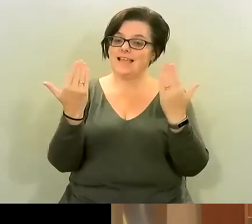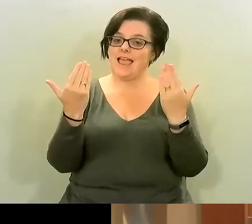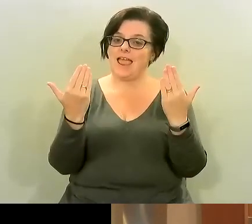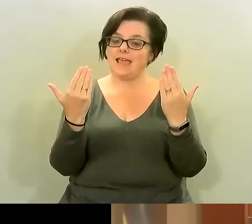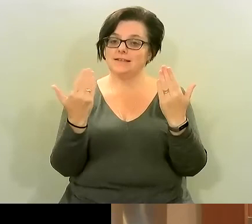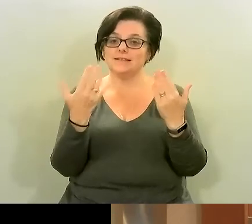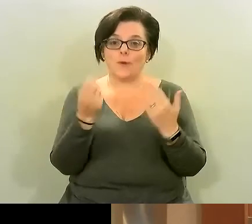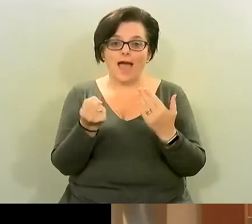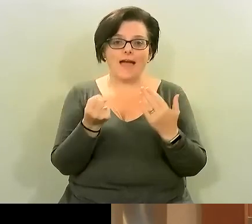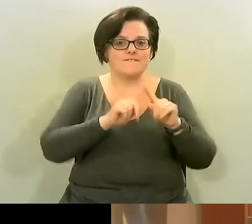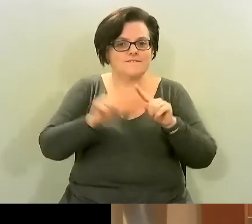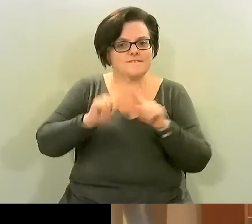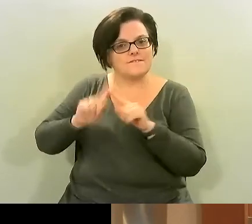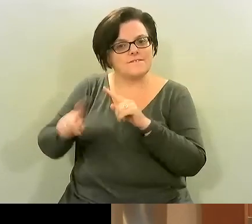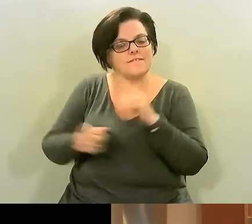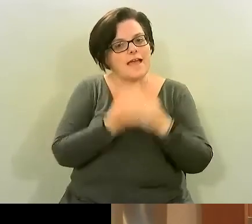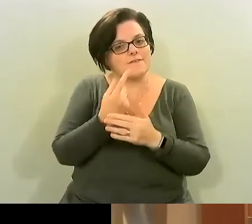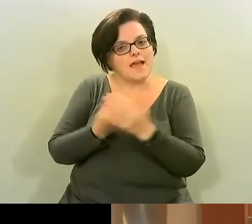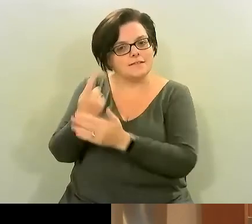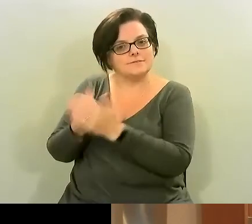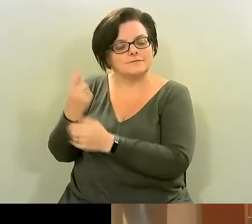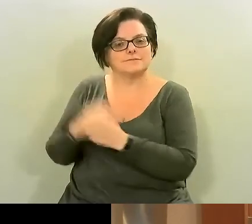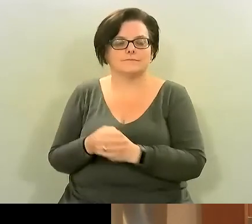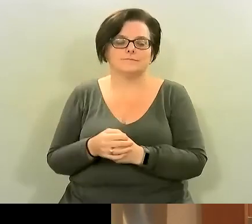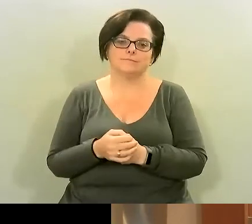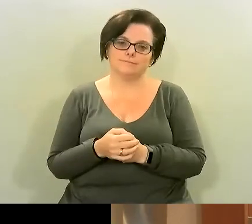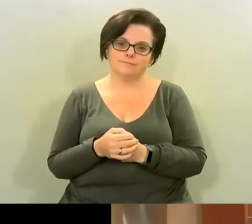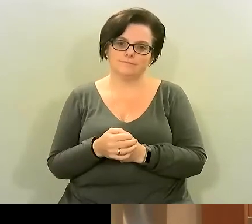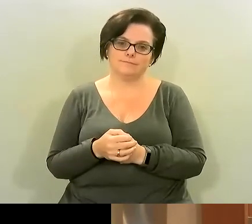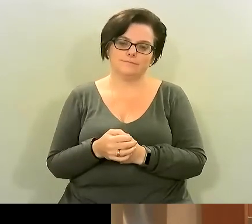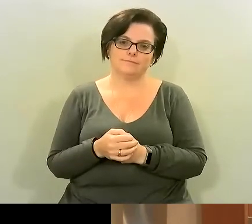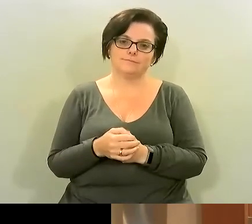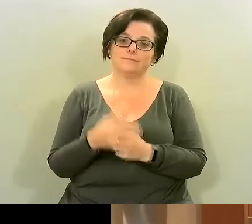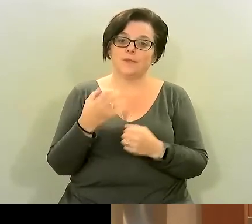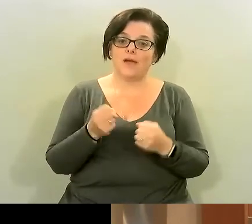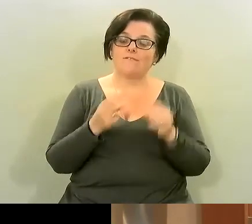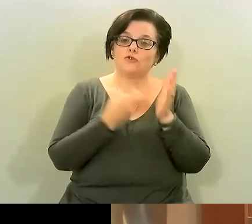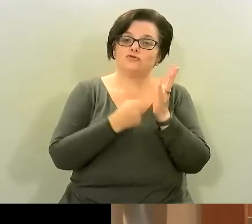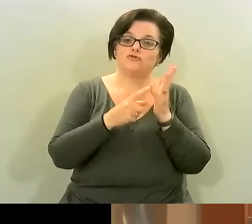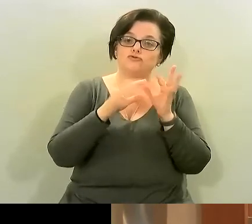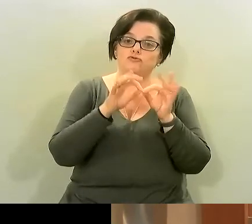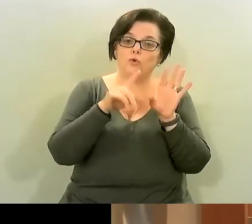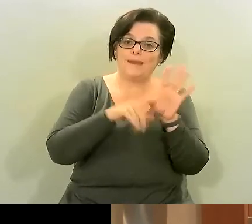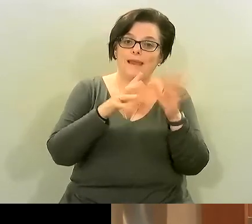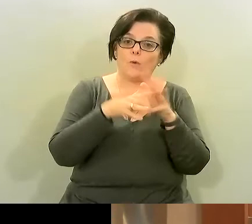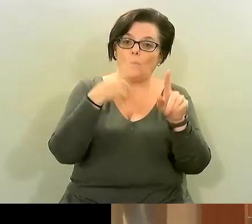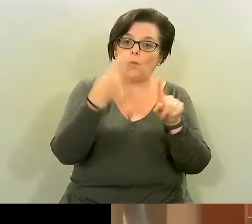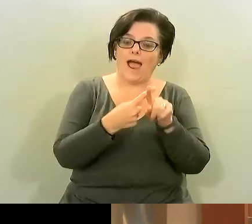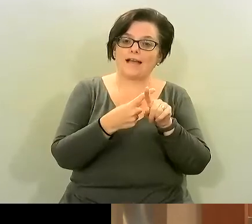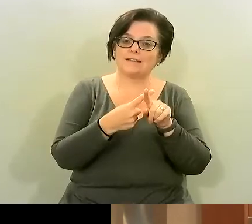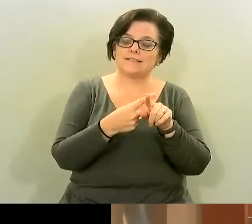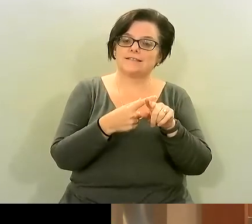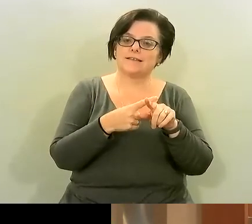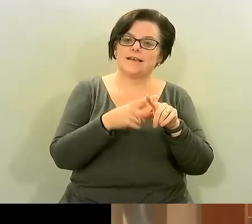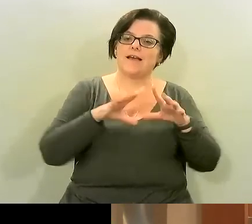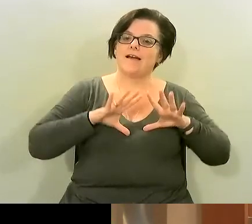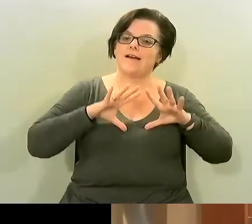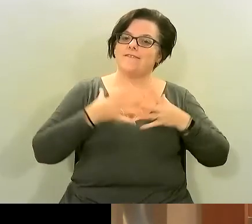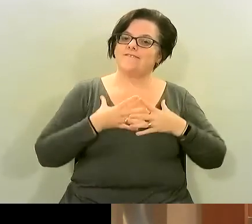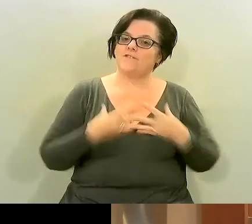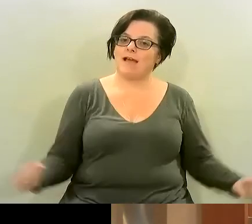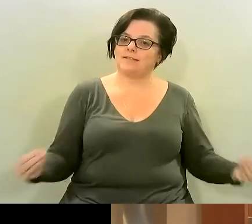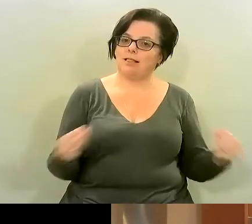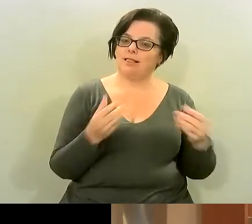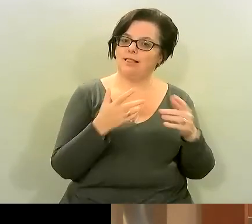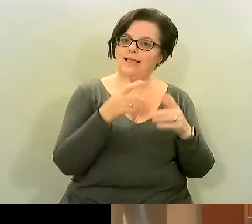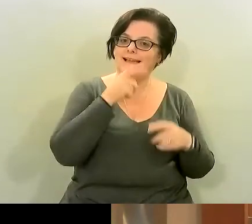events that are going on we've got um ruby waxes frazzled cafes we've got dr noreena hurts tomorrow